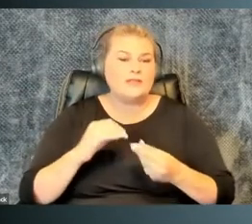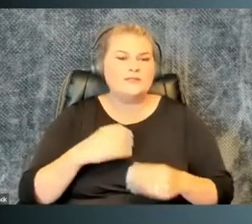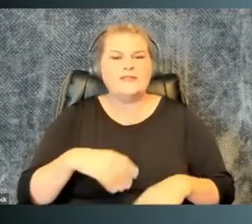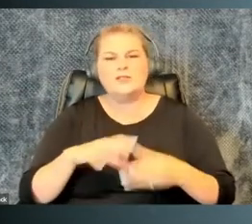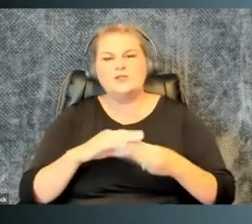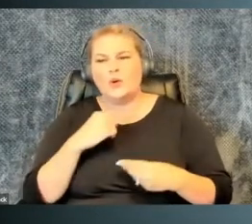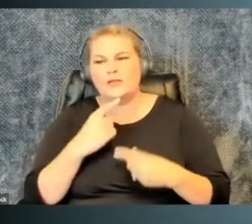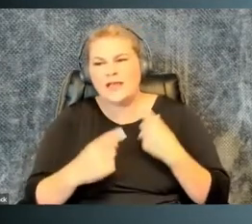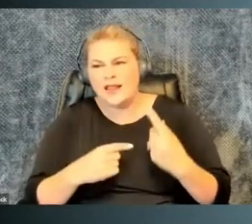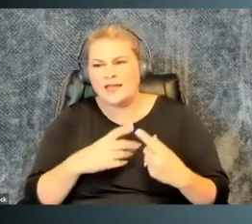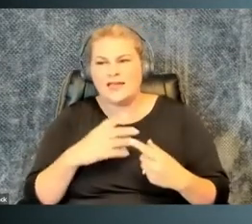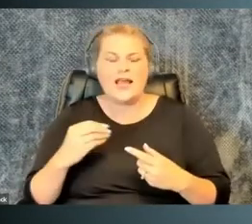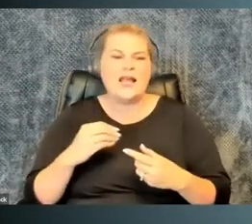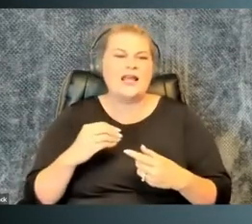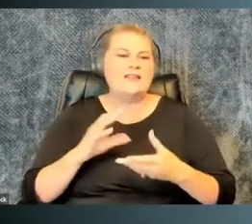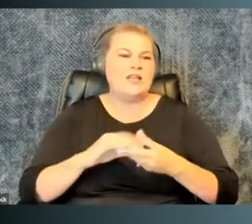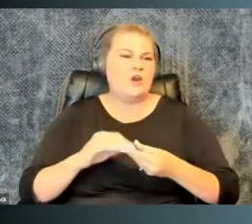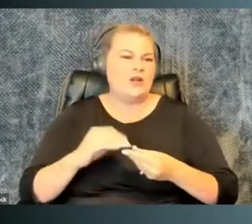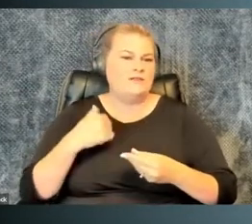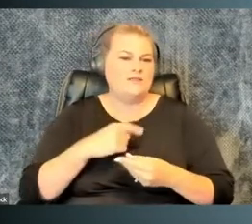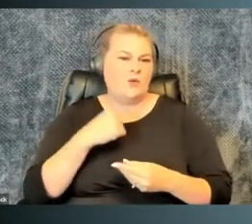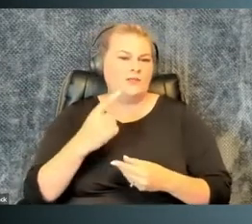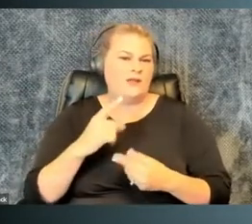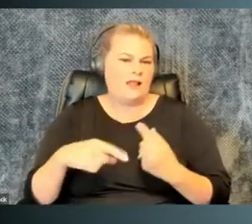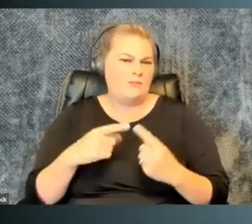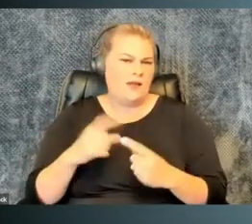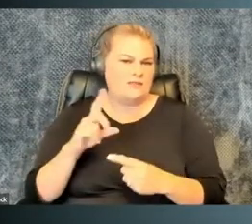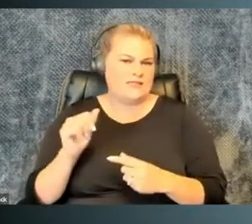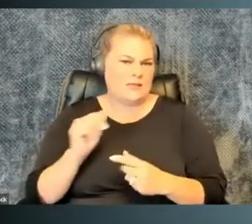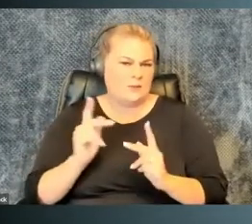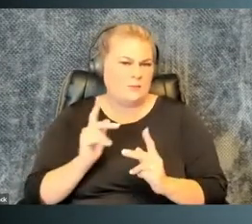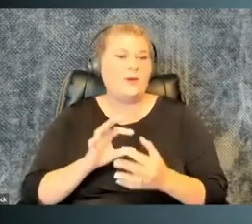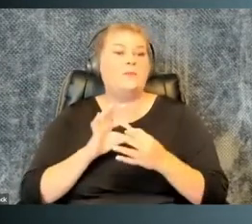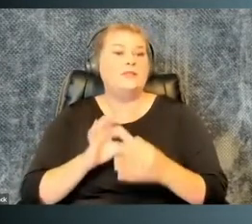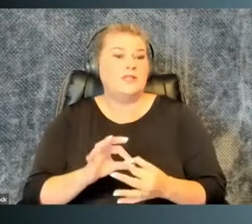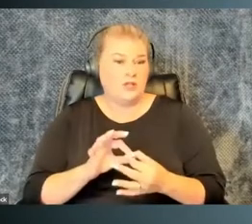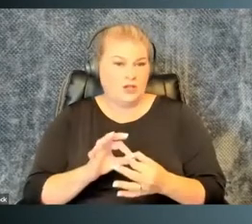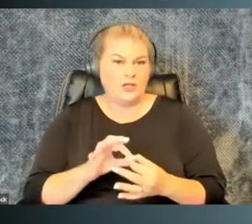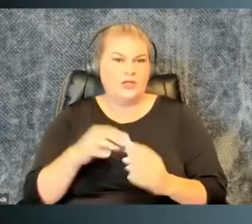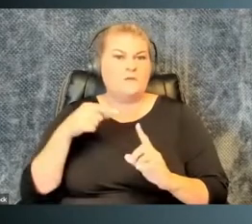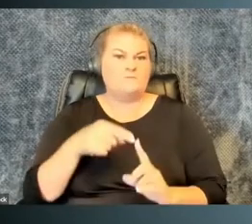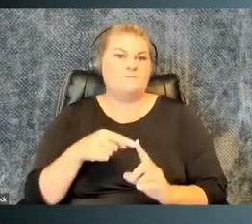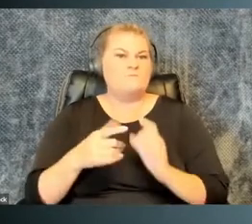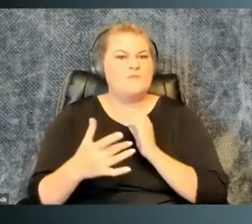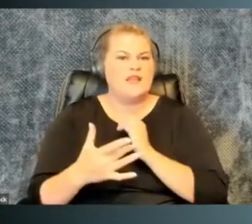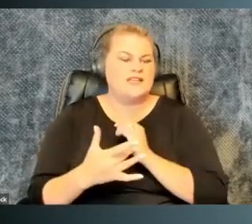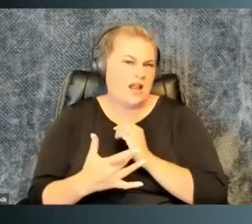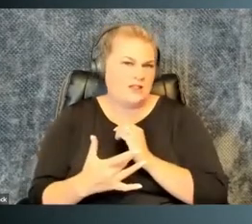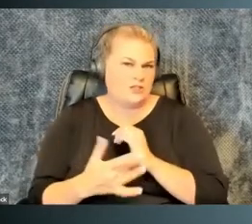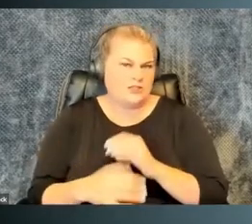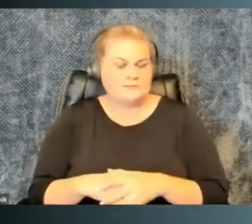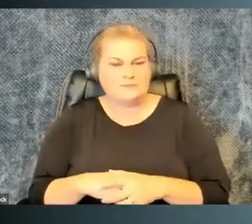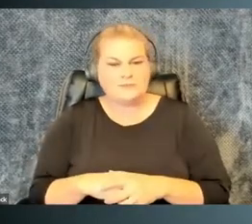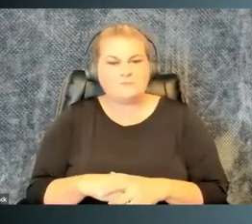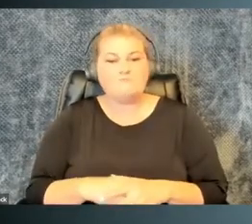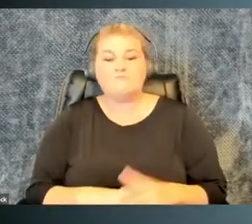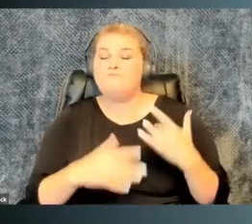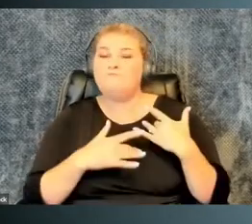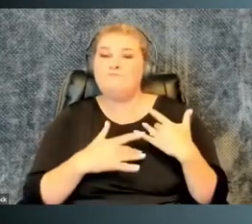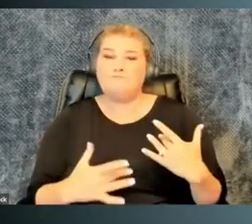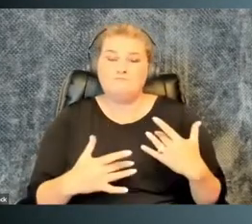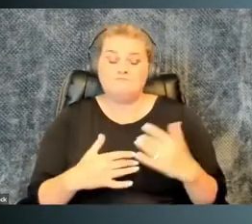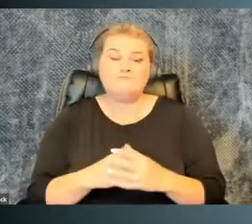is about stories, and storytelling, and the narratives we tell about disabled people, particularly in relationship to